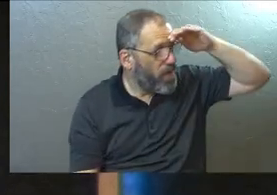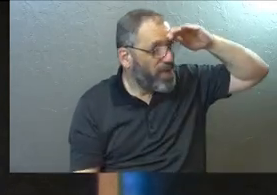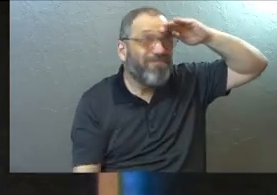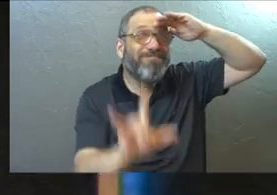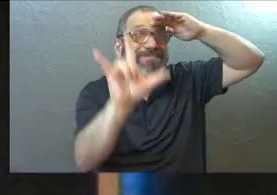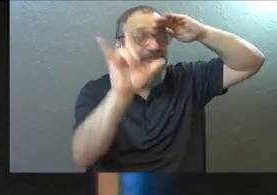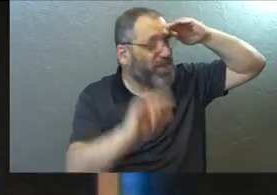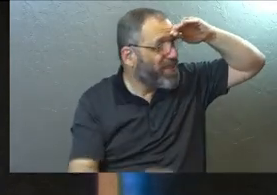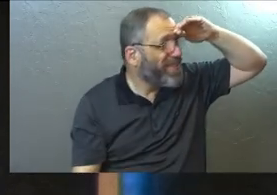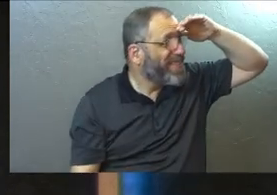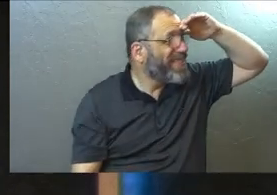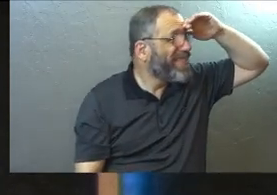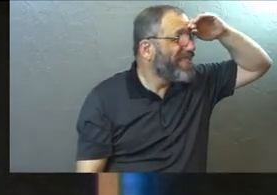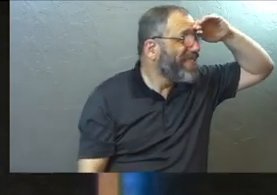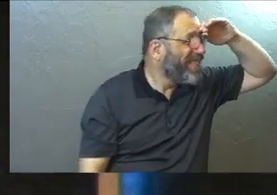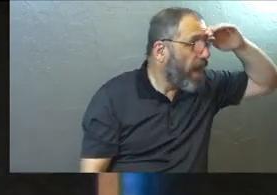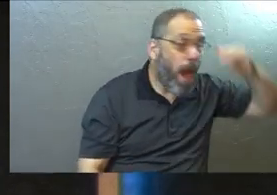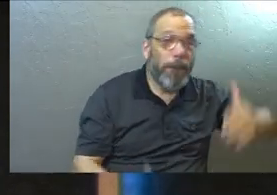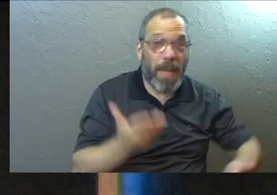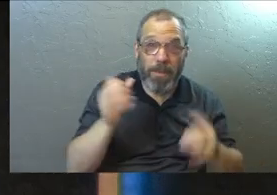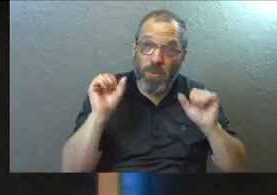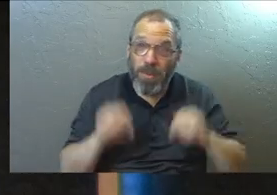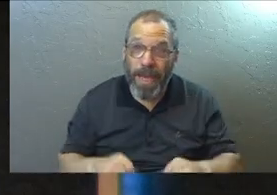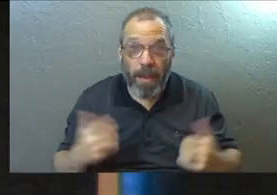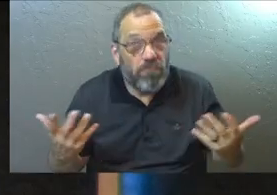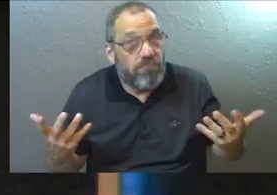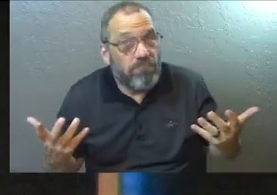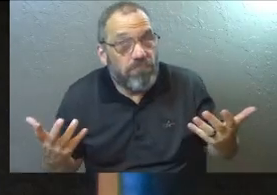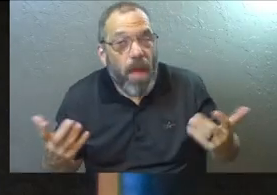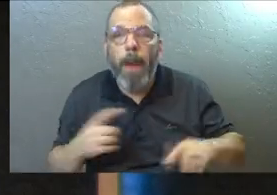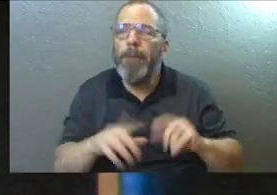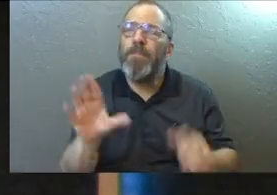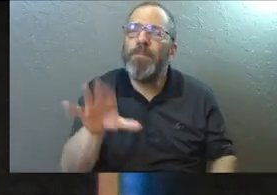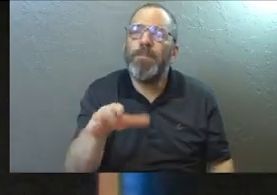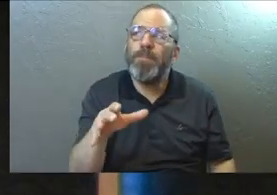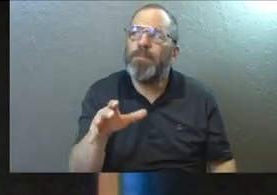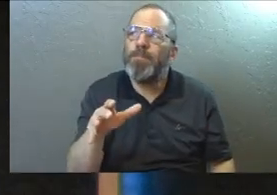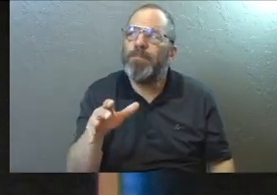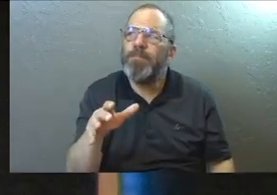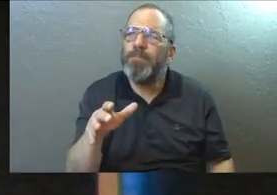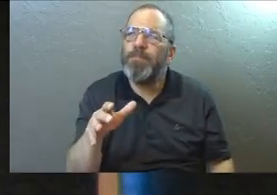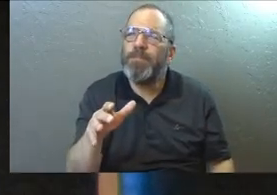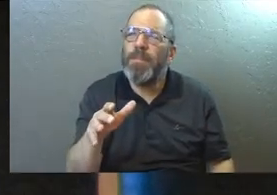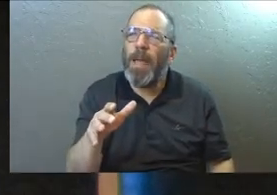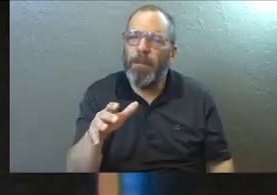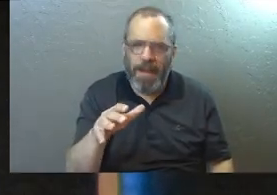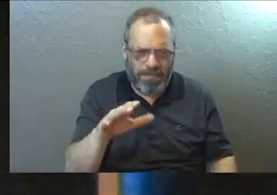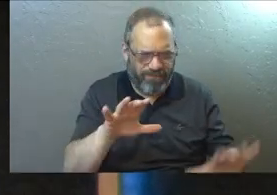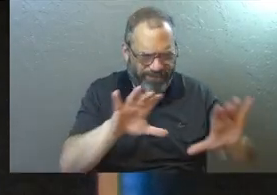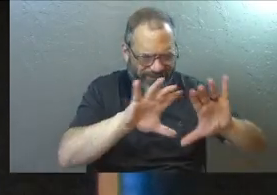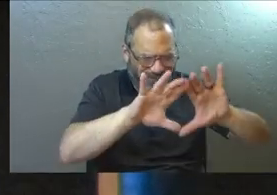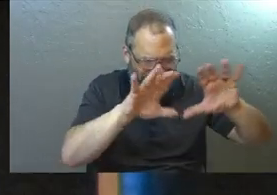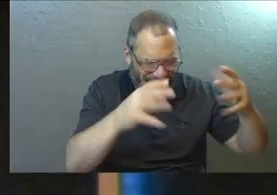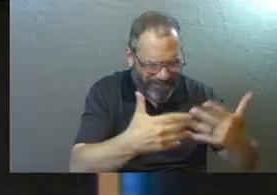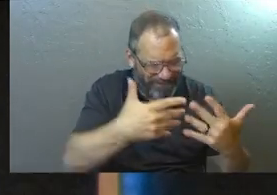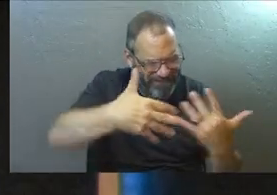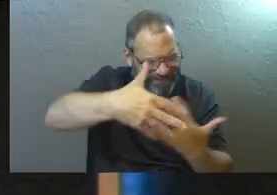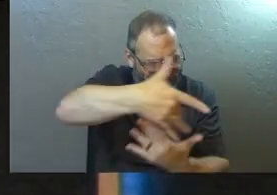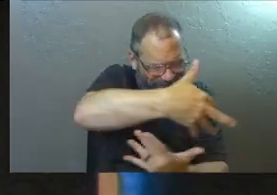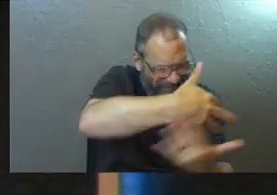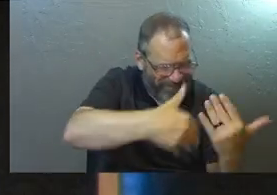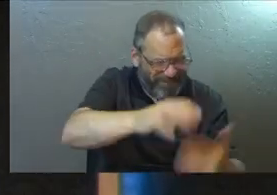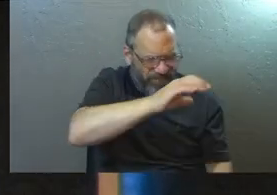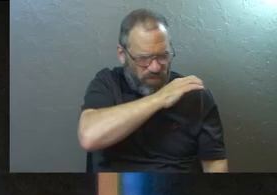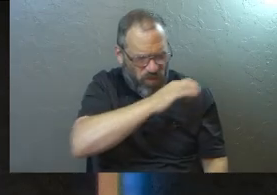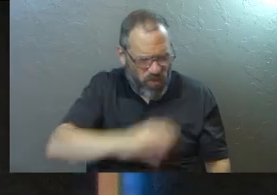Often you're not. But maybe you can. But there's something about being with the people of God and being surrounded